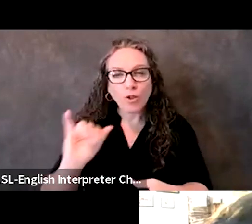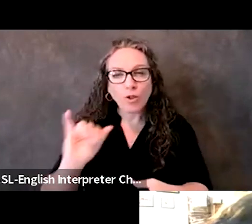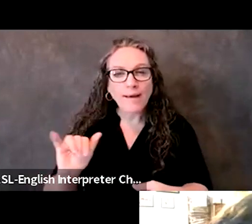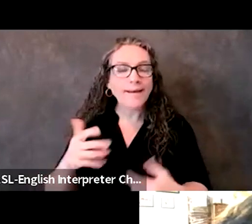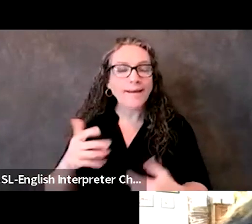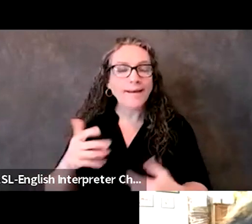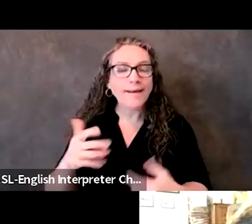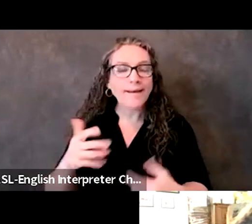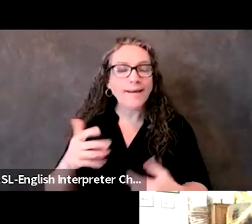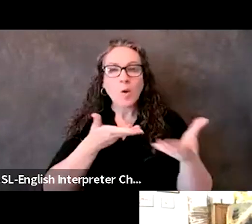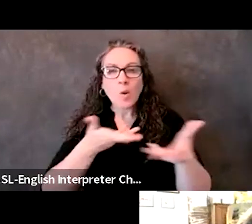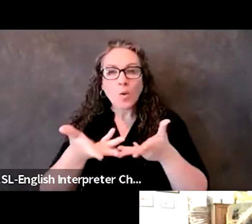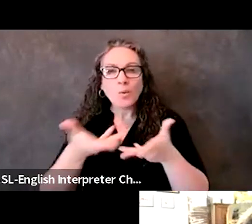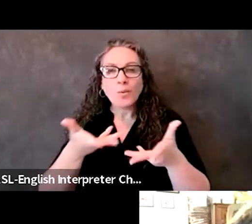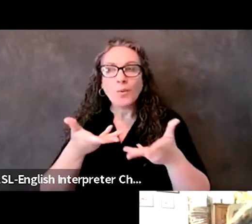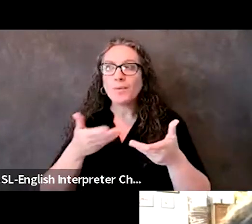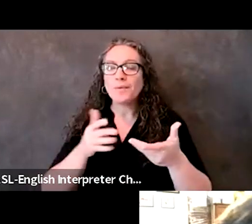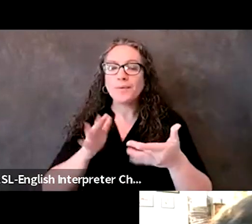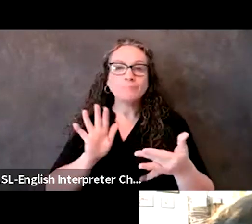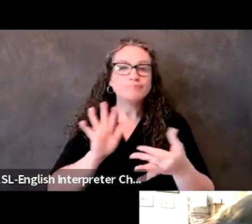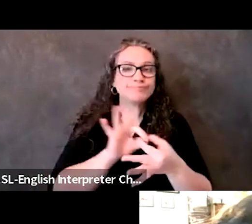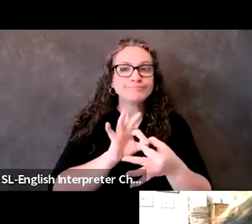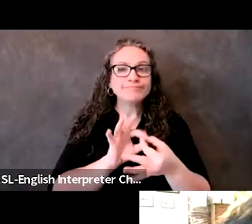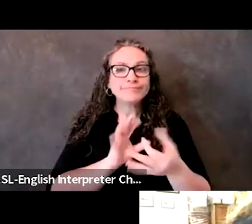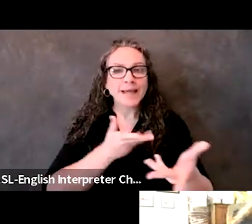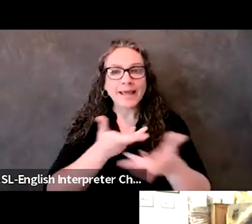better understand and address evacuation challenges?